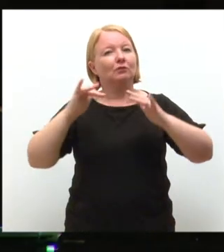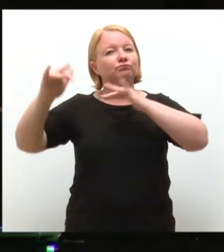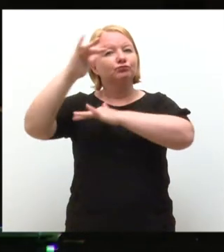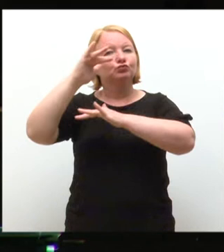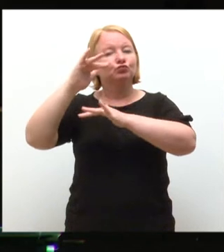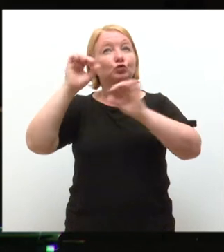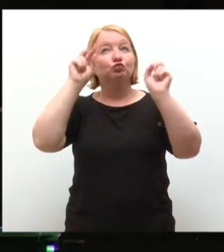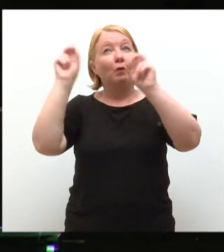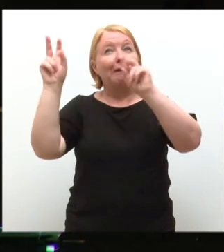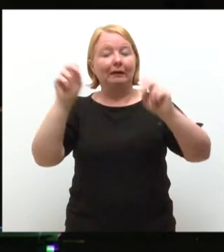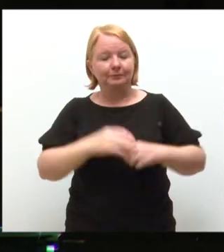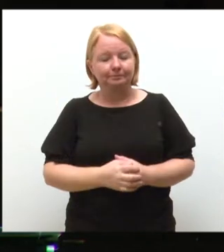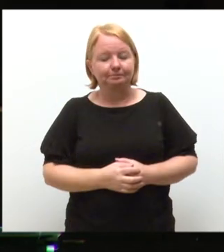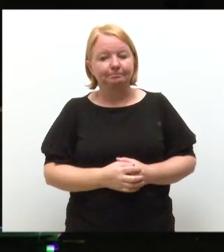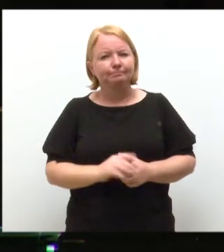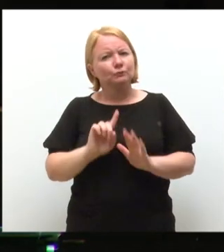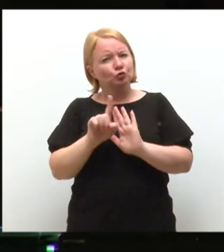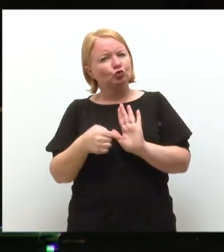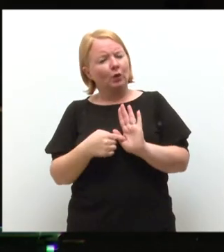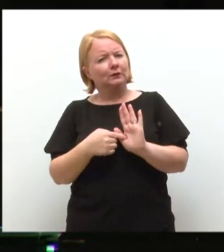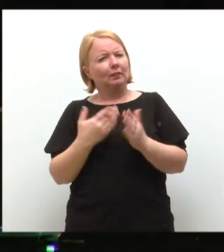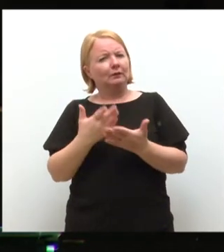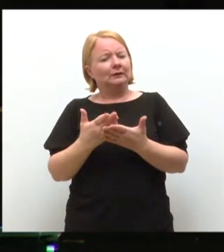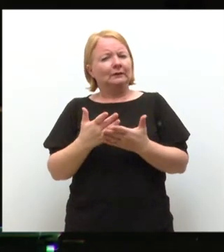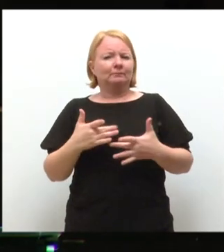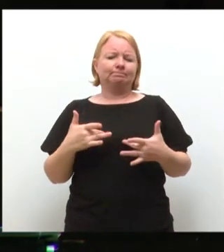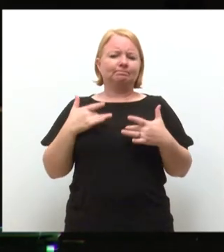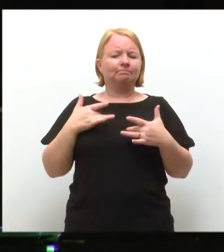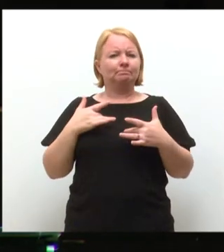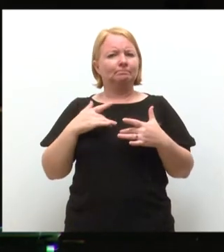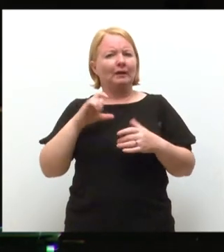Jocelyn herself describes how Cambridge felt to her.